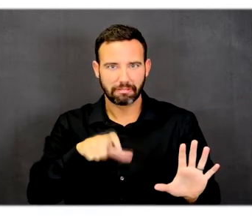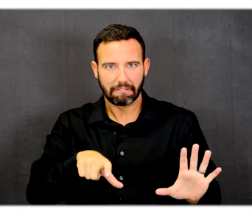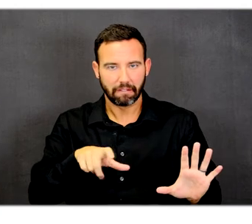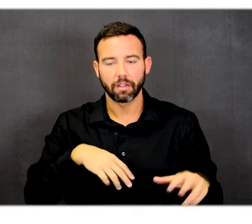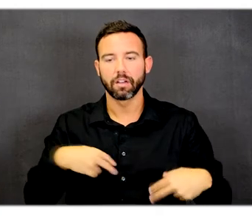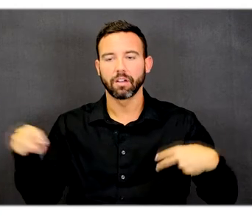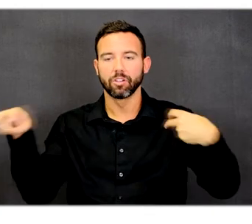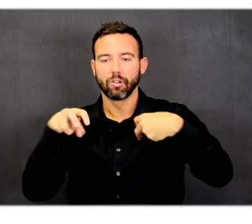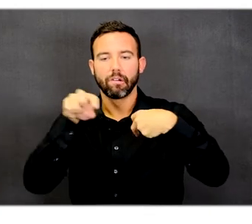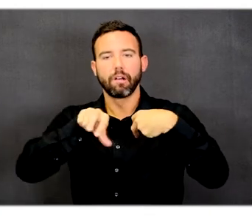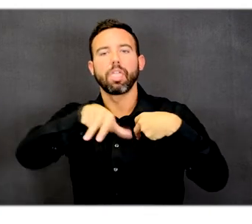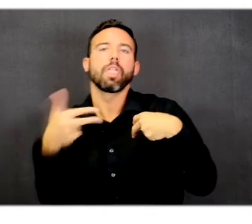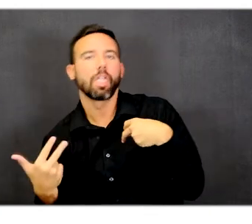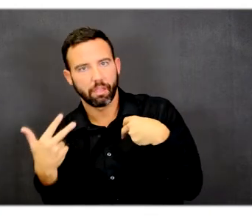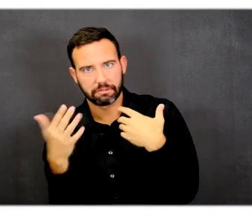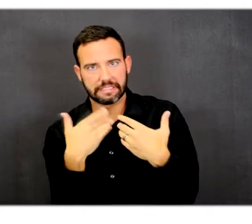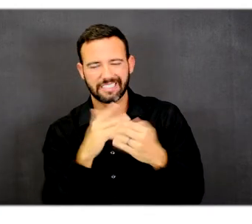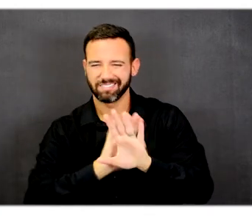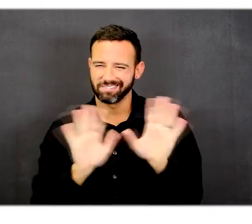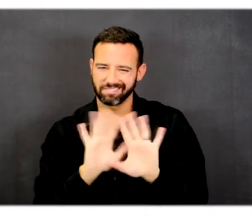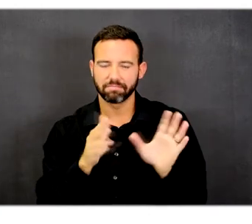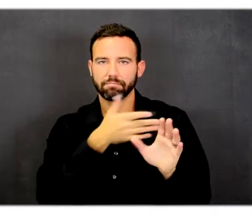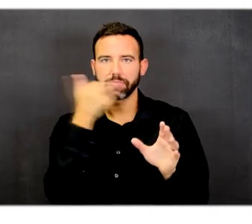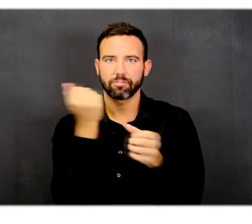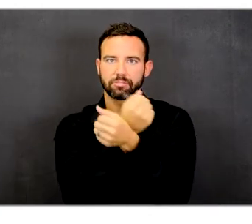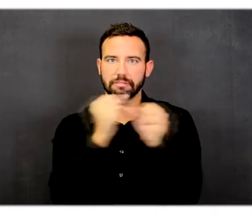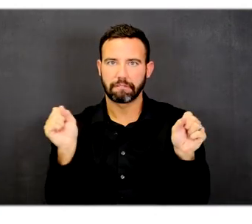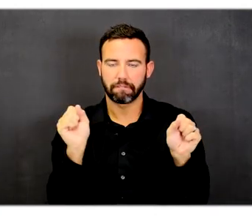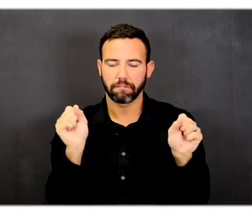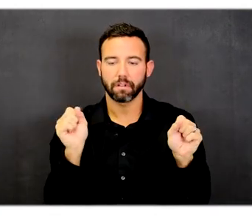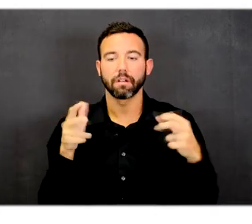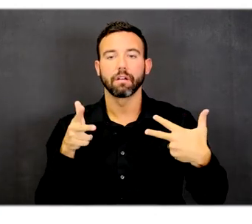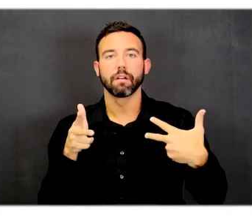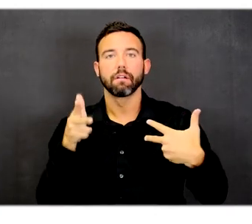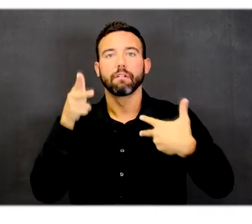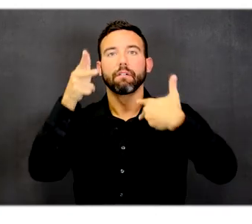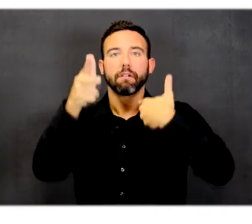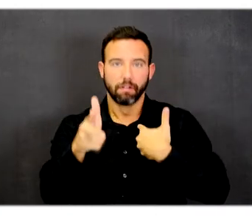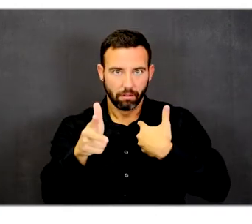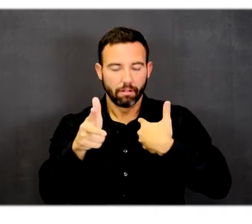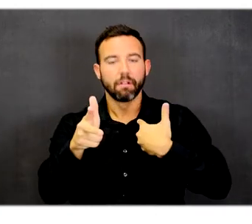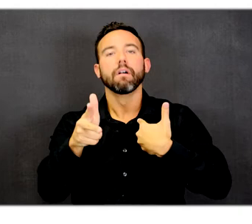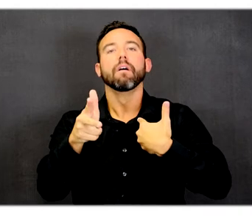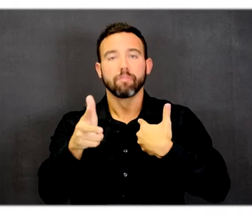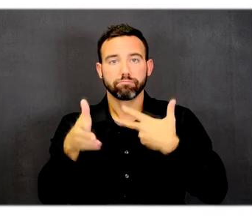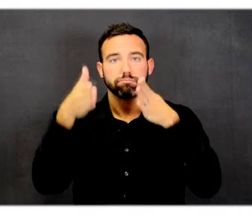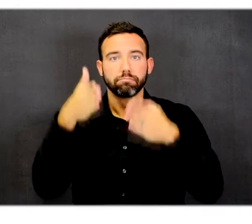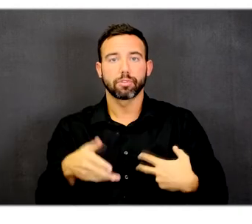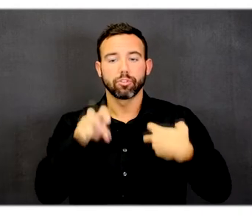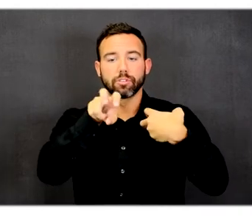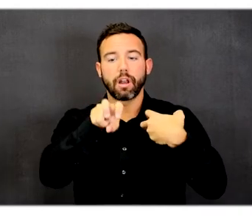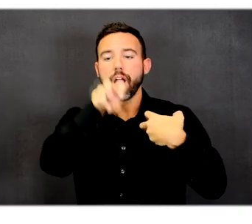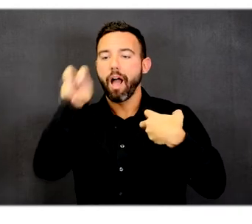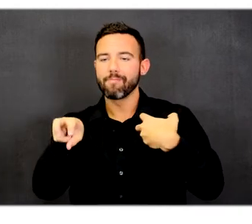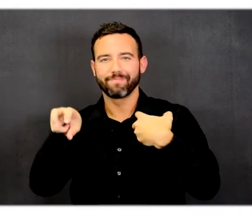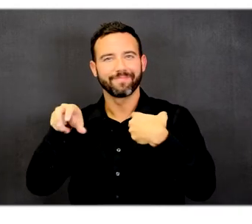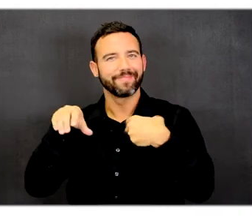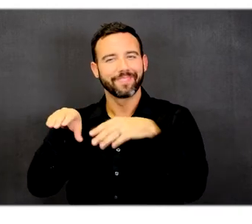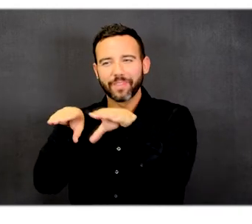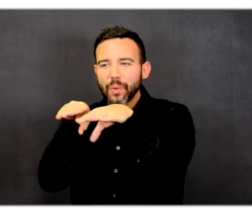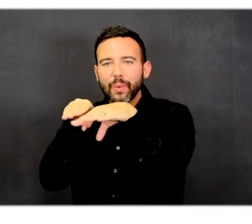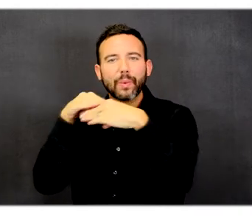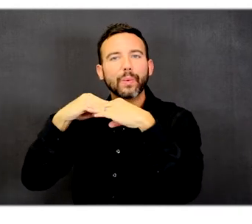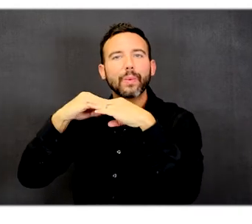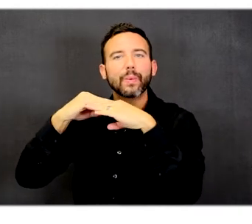positions. Persons exit their vehicle on a perfectly flat surface and make their way into the